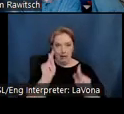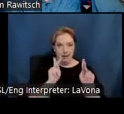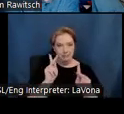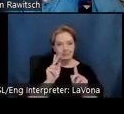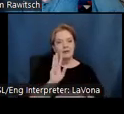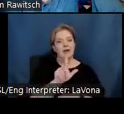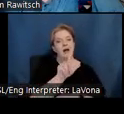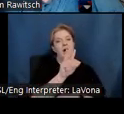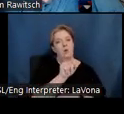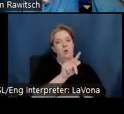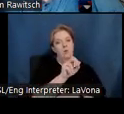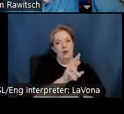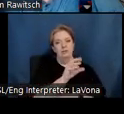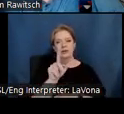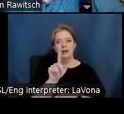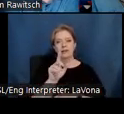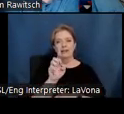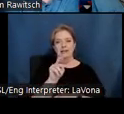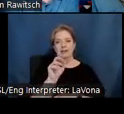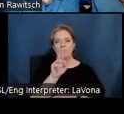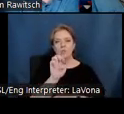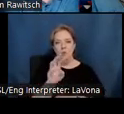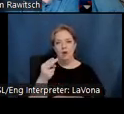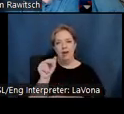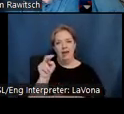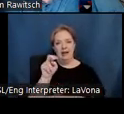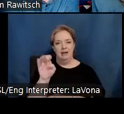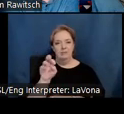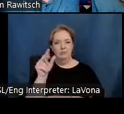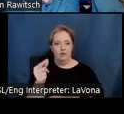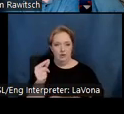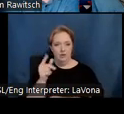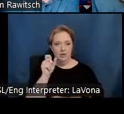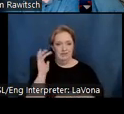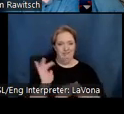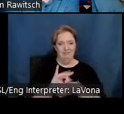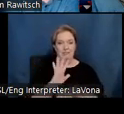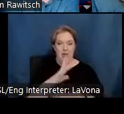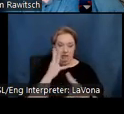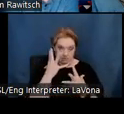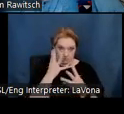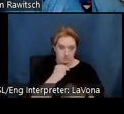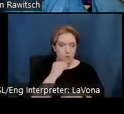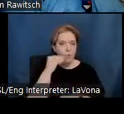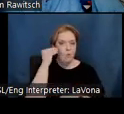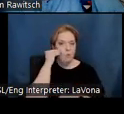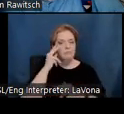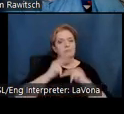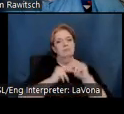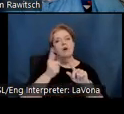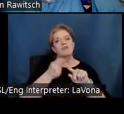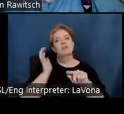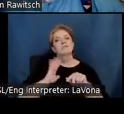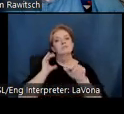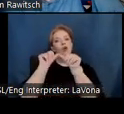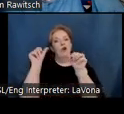and Lenore Annenberg. Today you can visit their lavish home built by modernist architect A. Quincy Jones